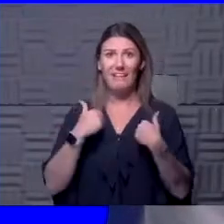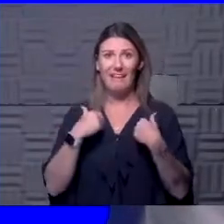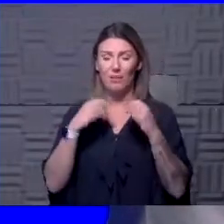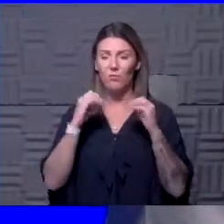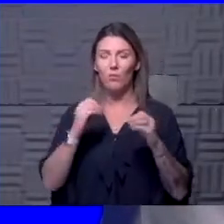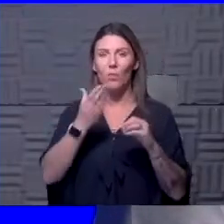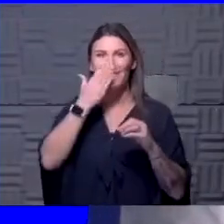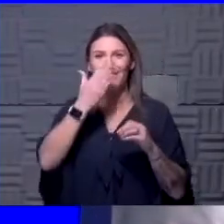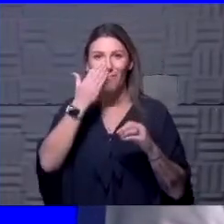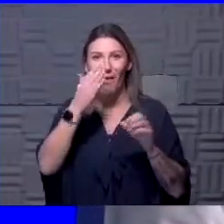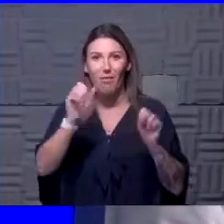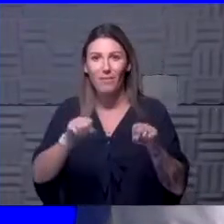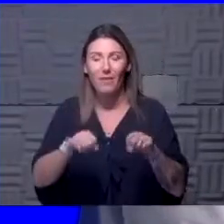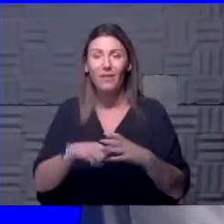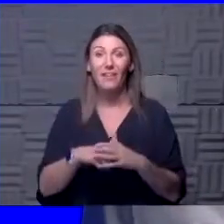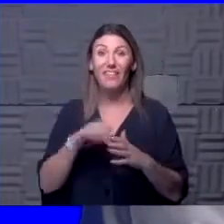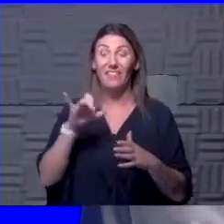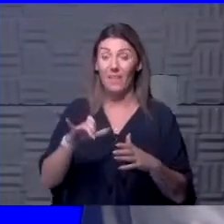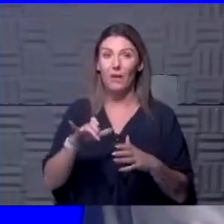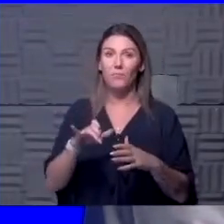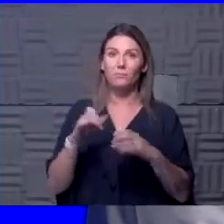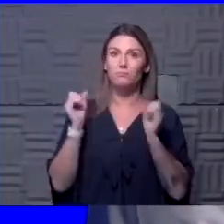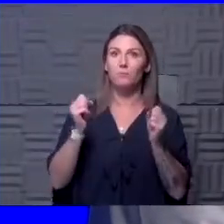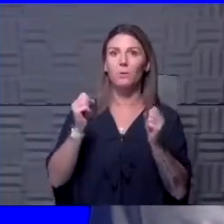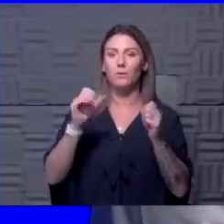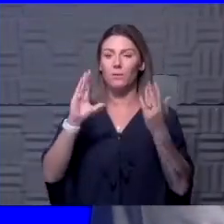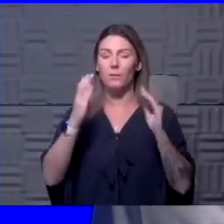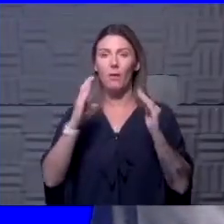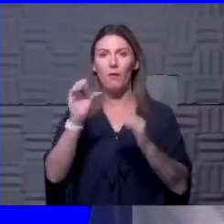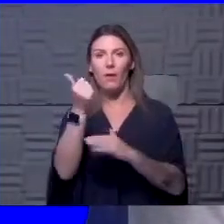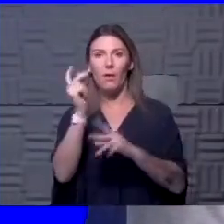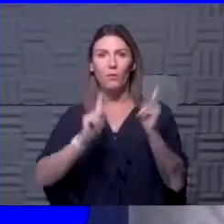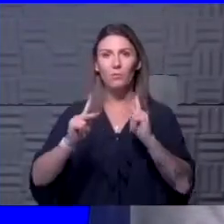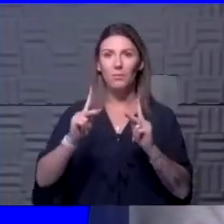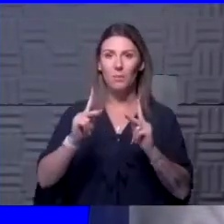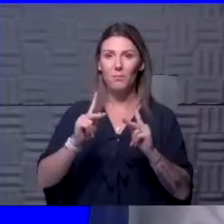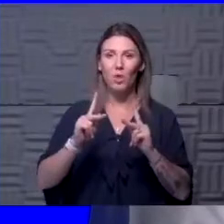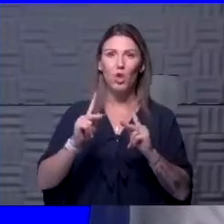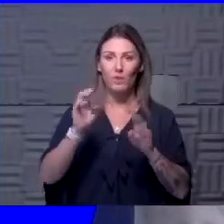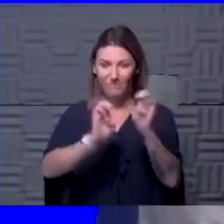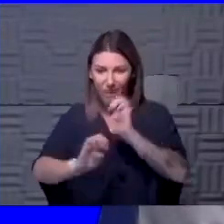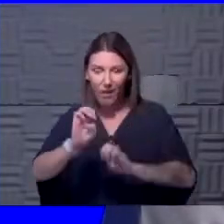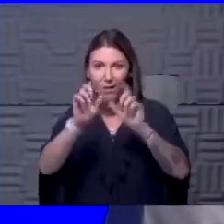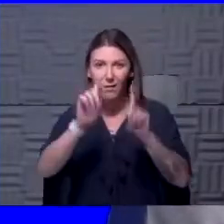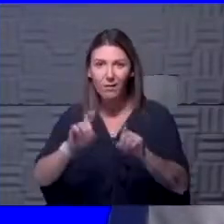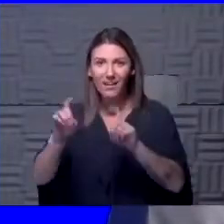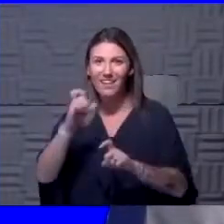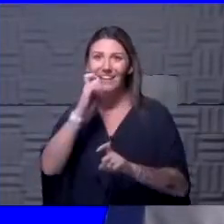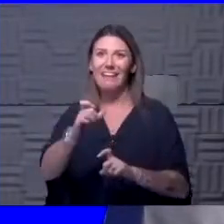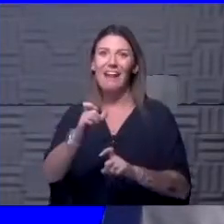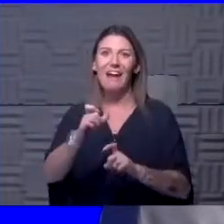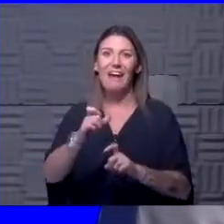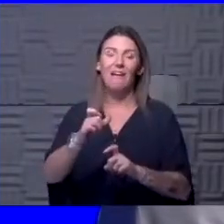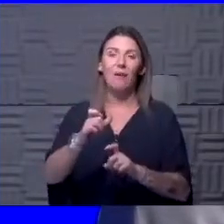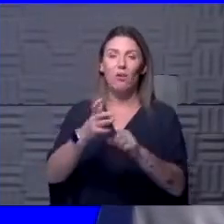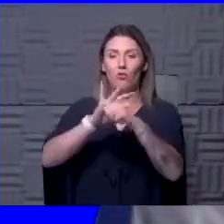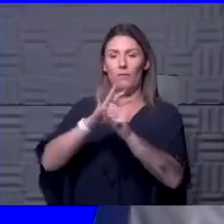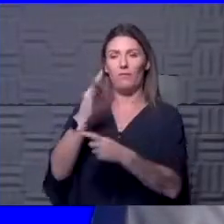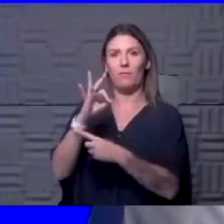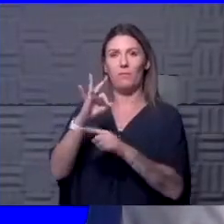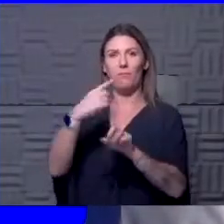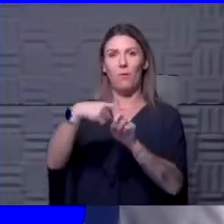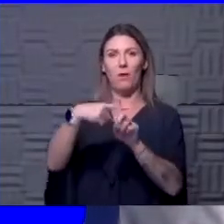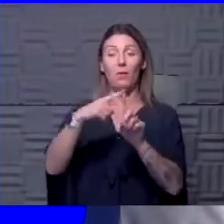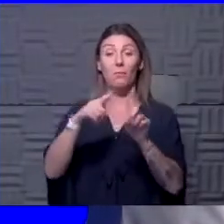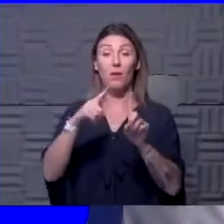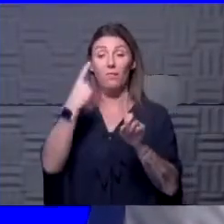smell as well, which was significant compared to other people who were being evaluated and were not COVID positive. But yeah, certainly